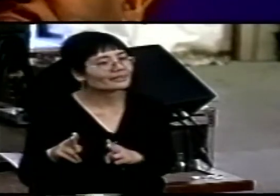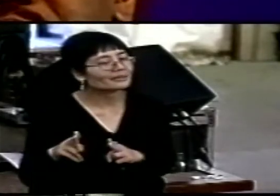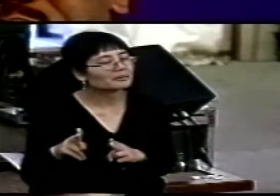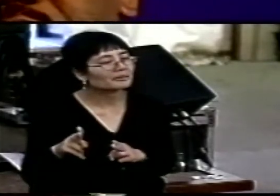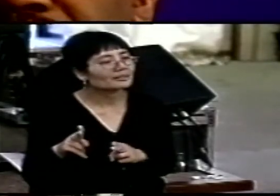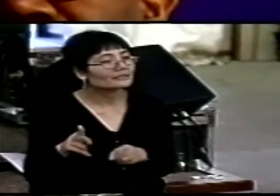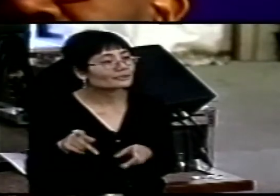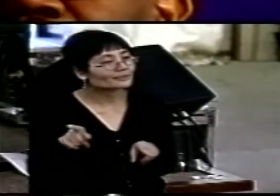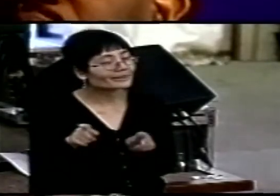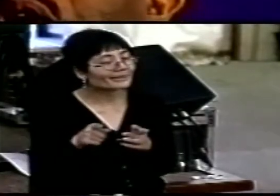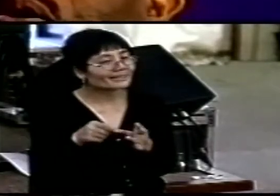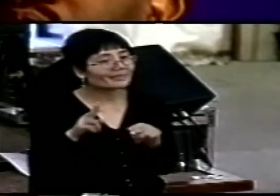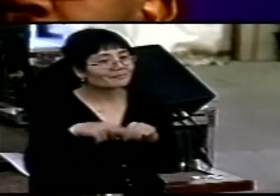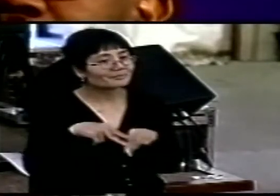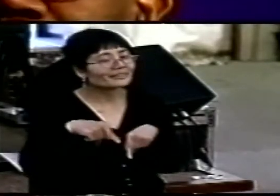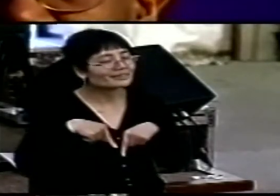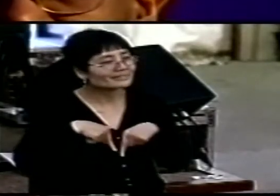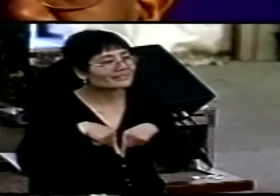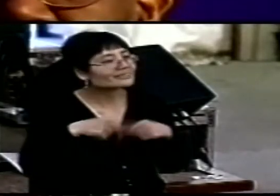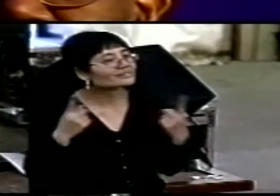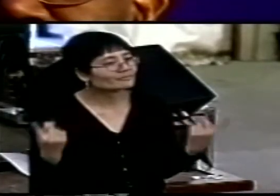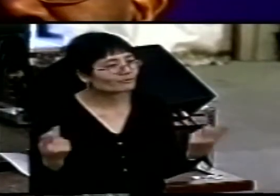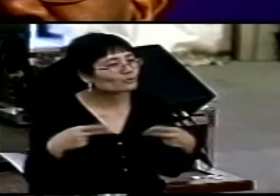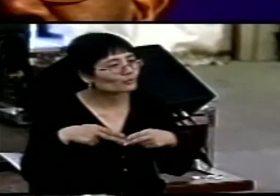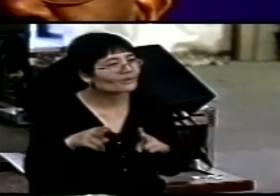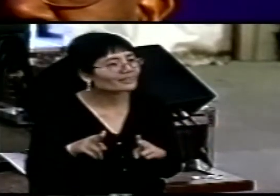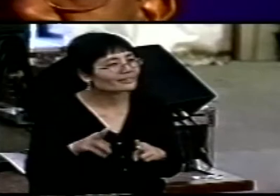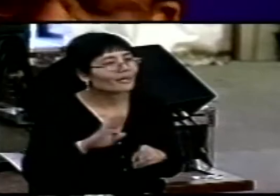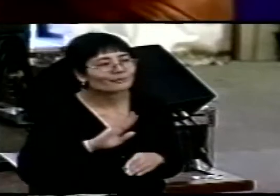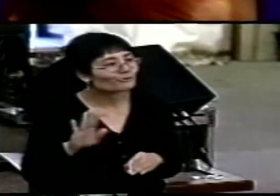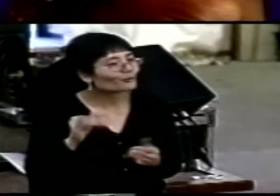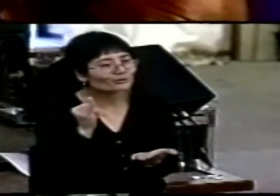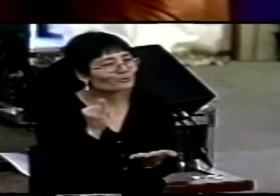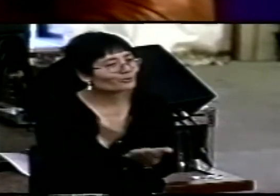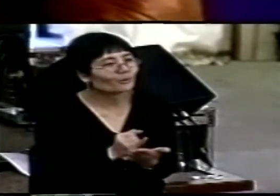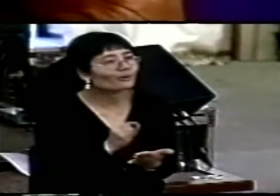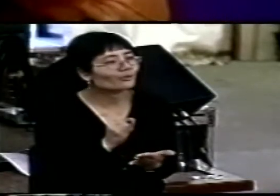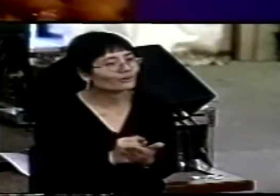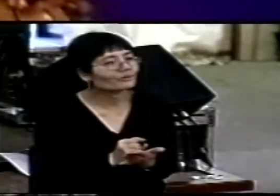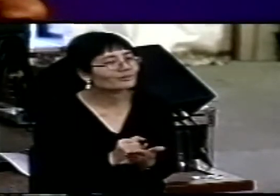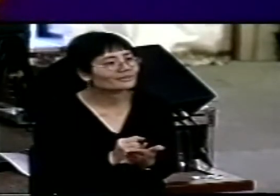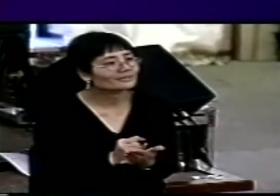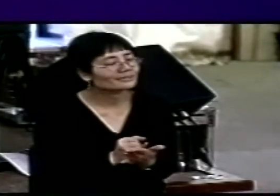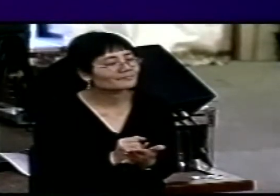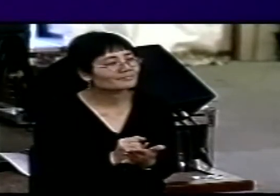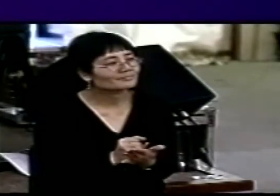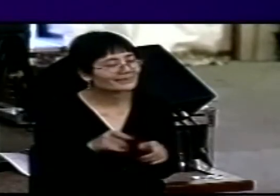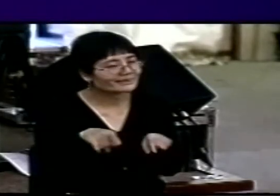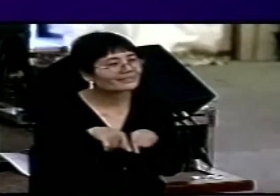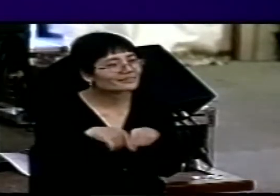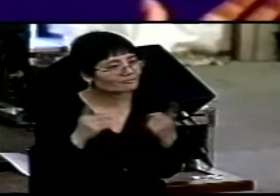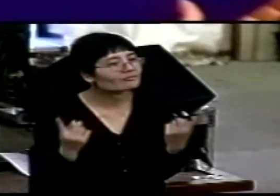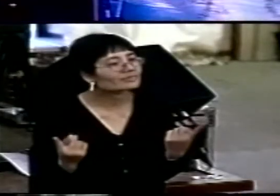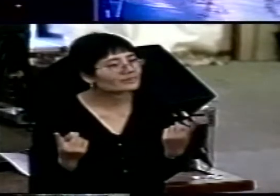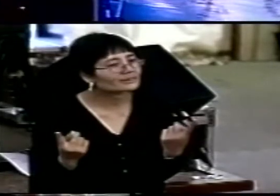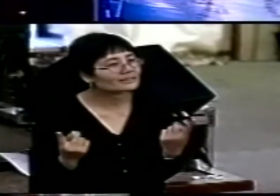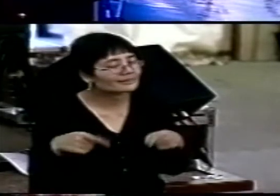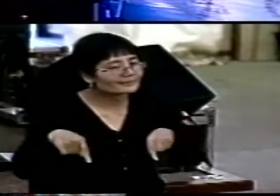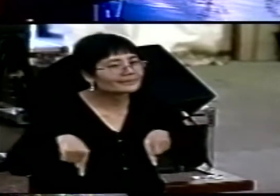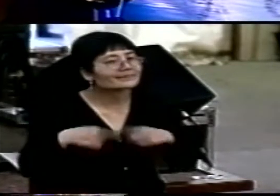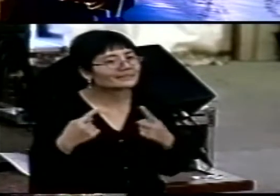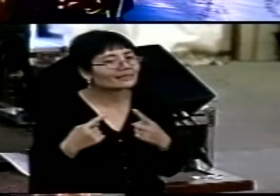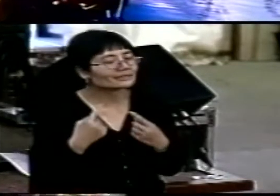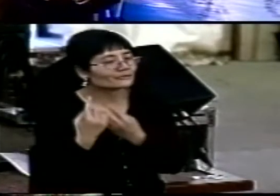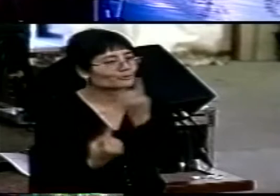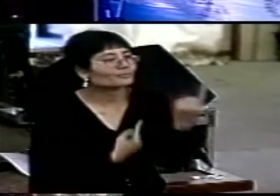mean necessarily being wrong. There's an enormous challenge for the body of Jesus as we see